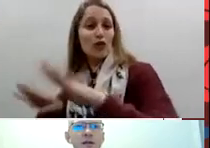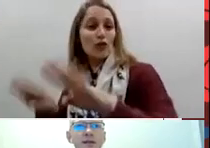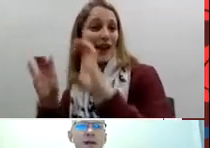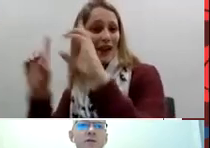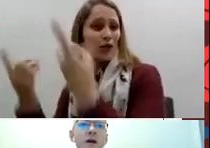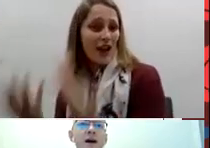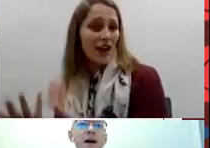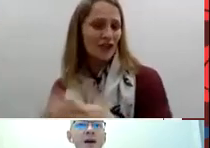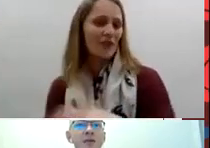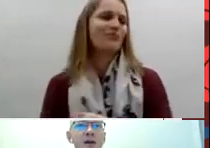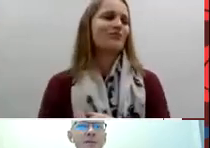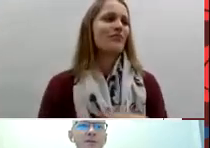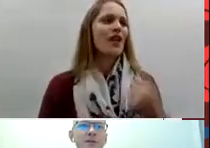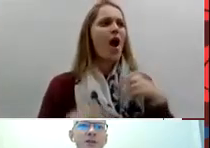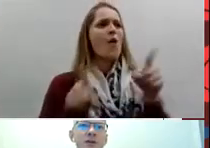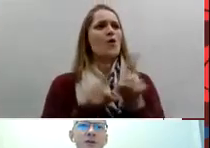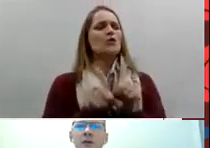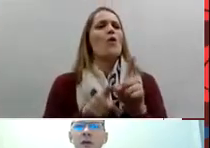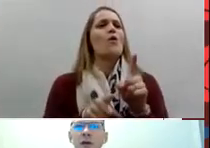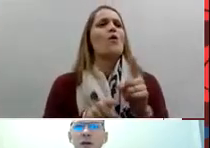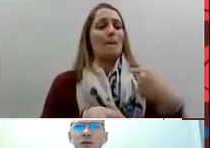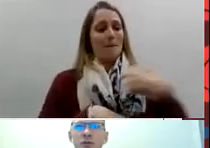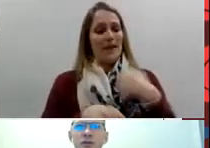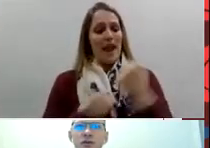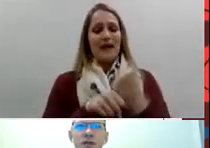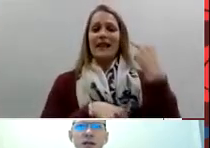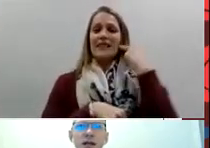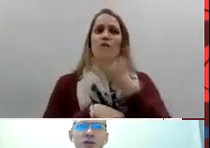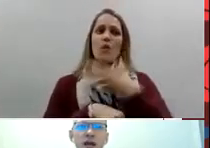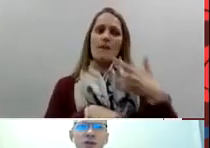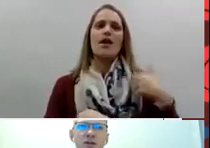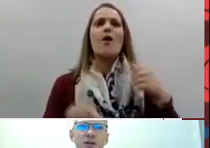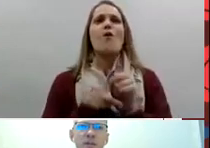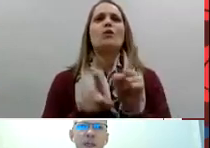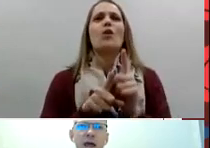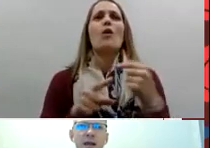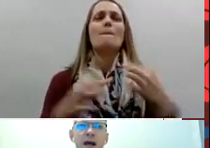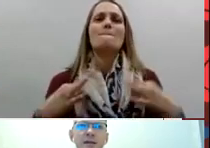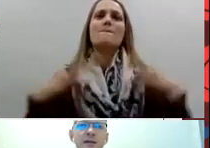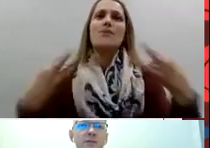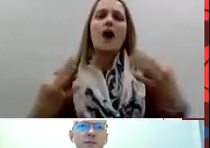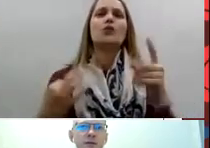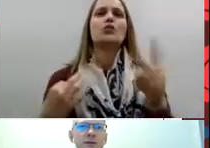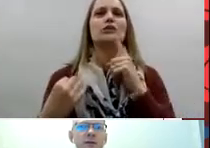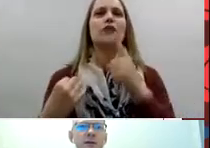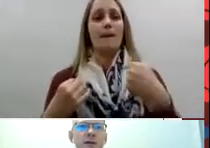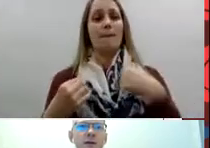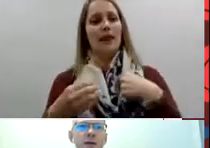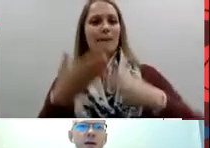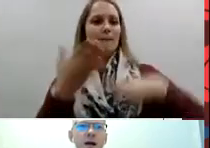could discover other types of material to be used in education and as a deaf woman